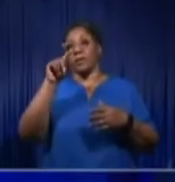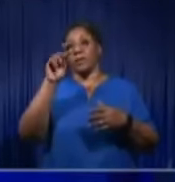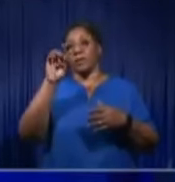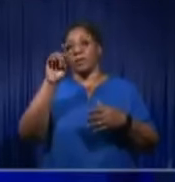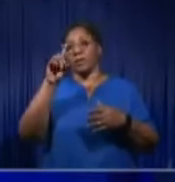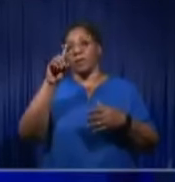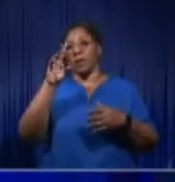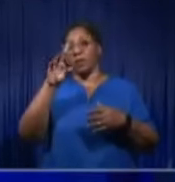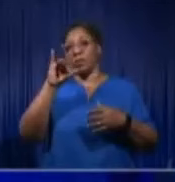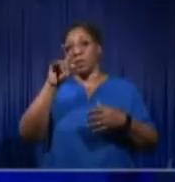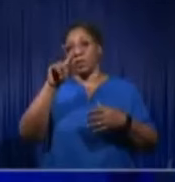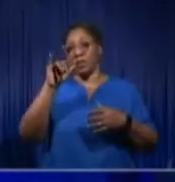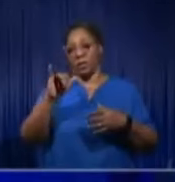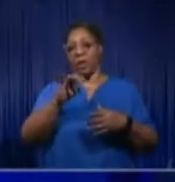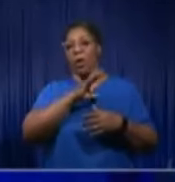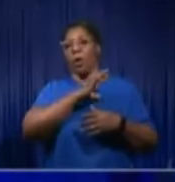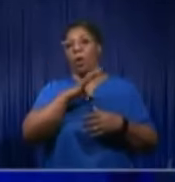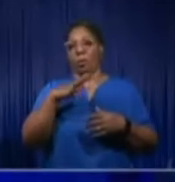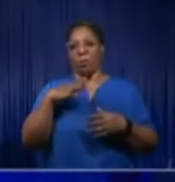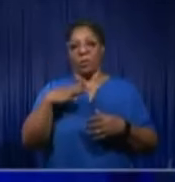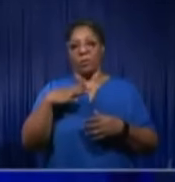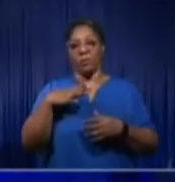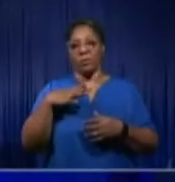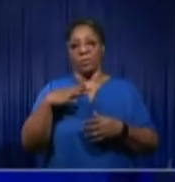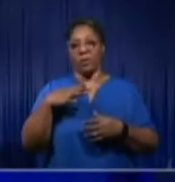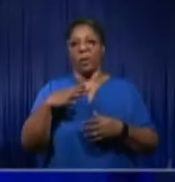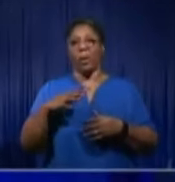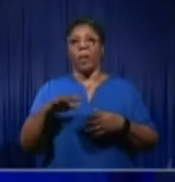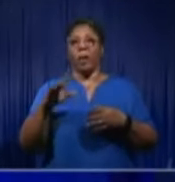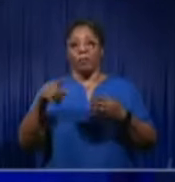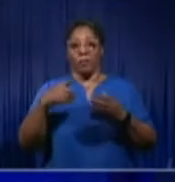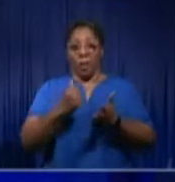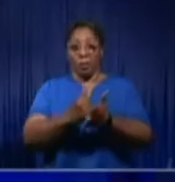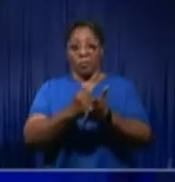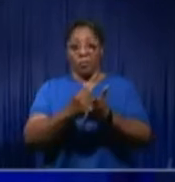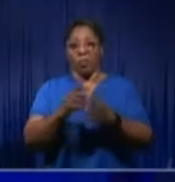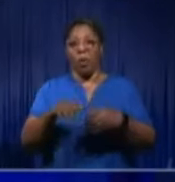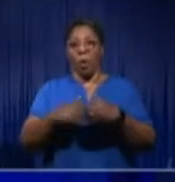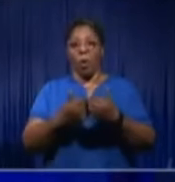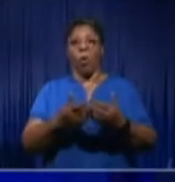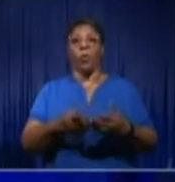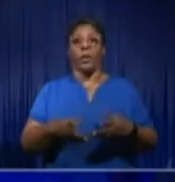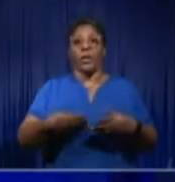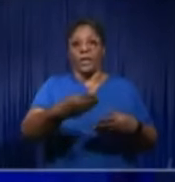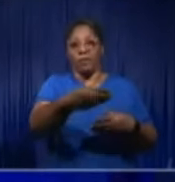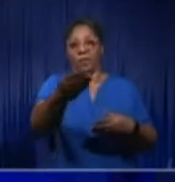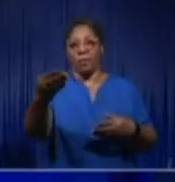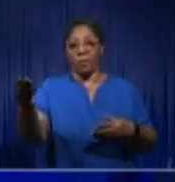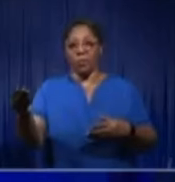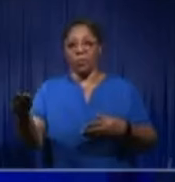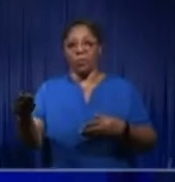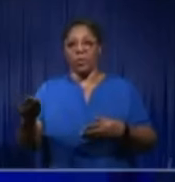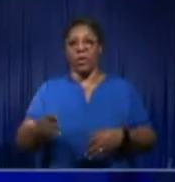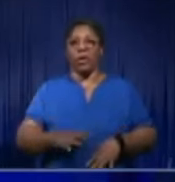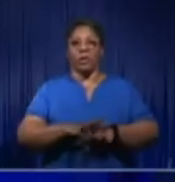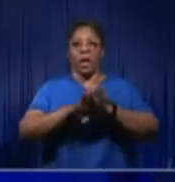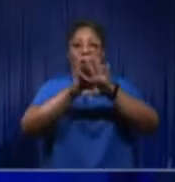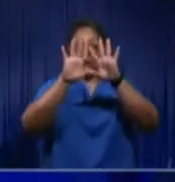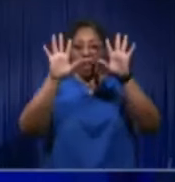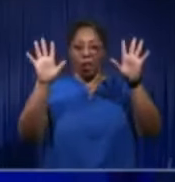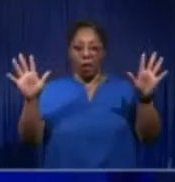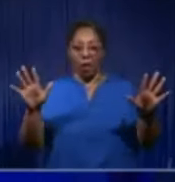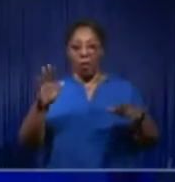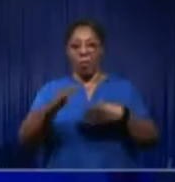process. So it is a clear process. We do not, based on the